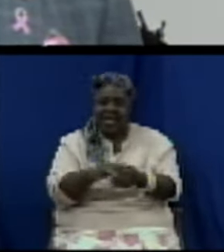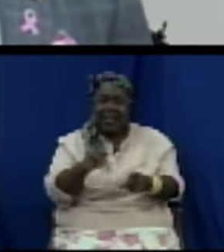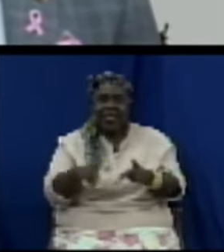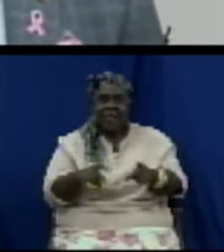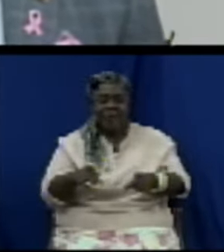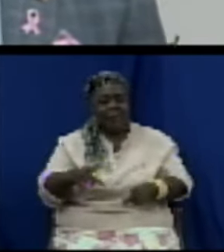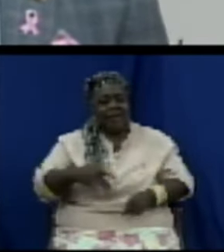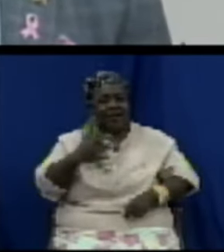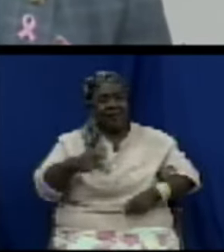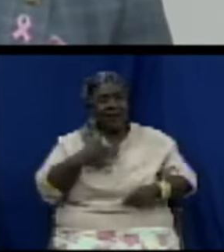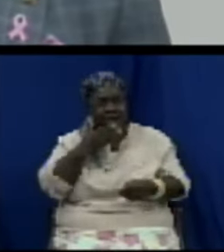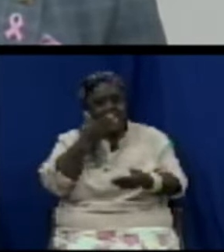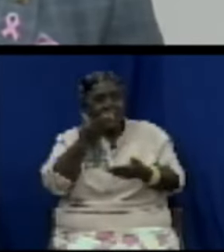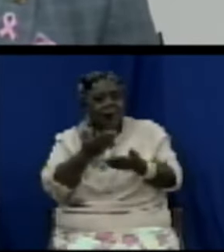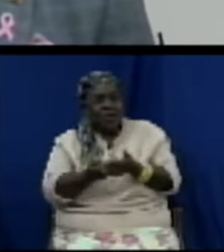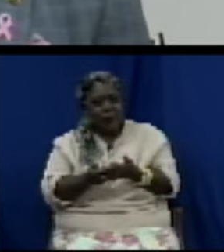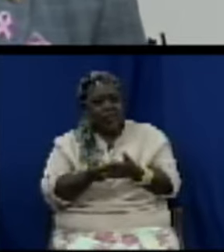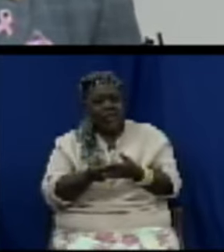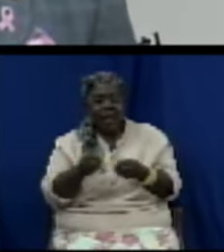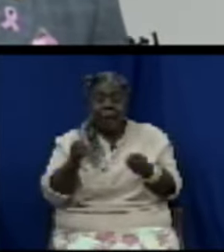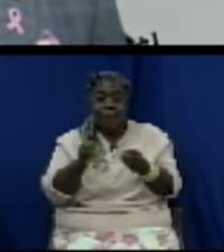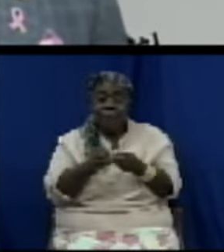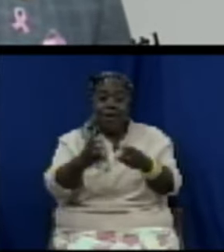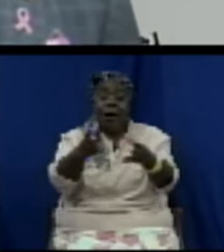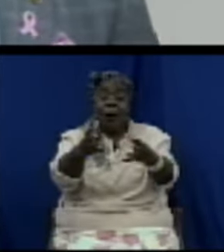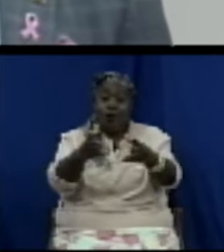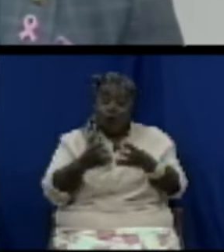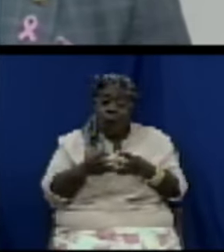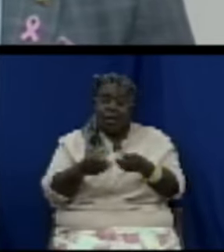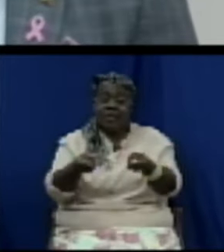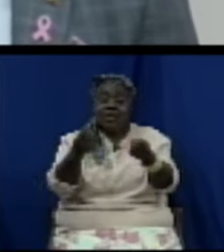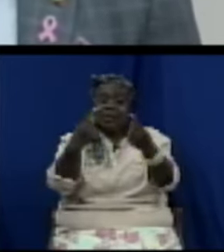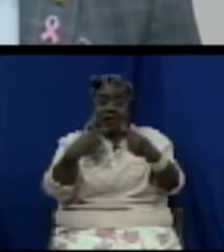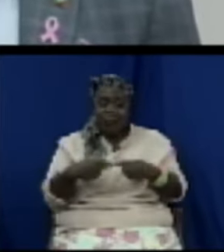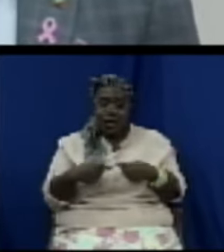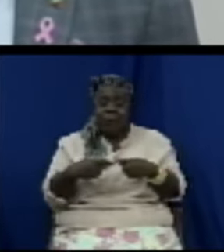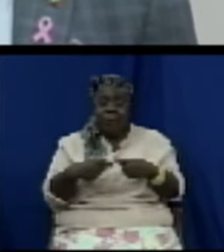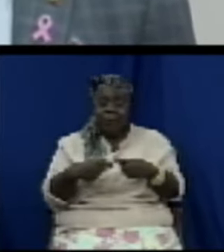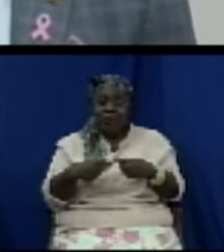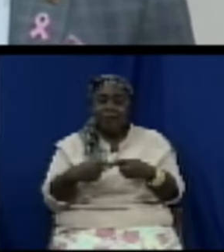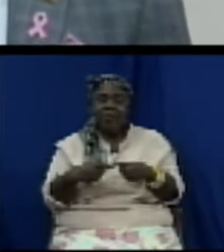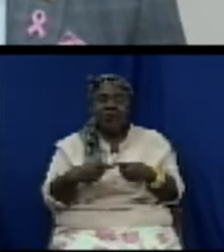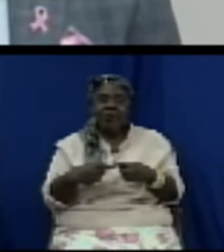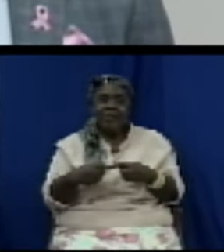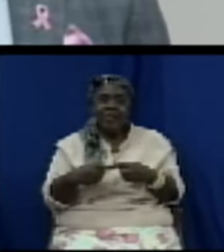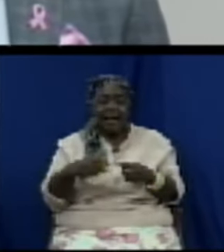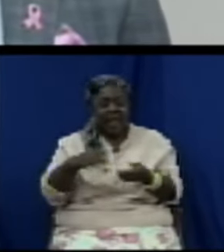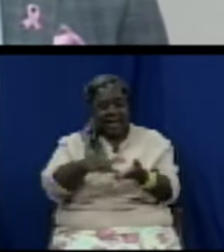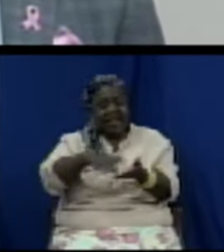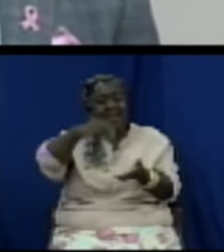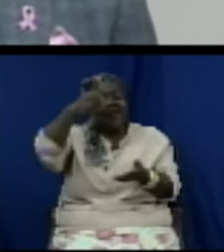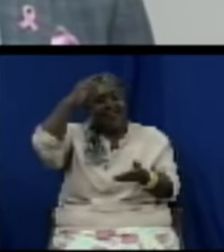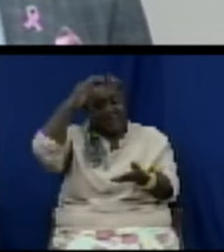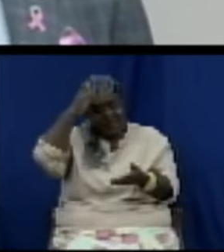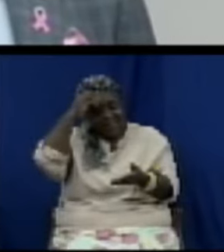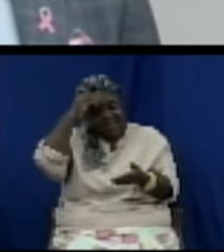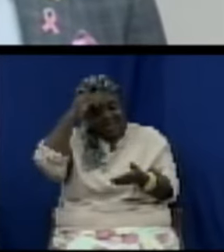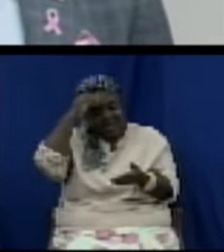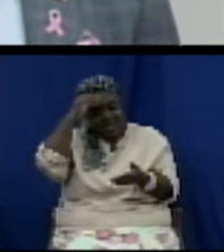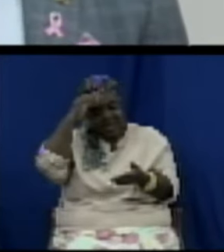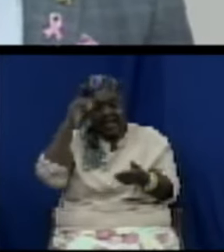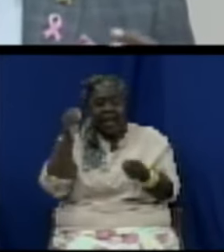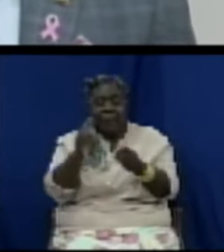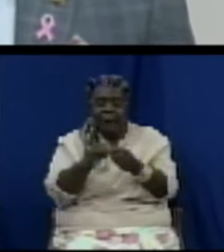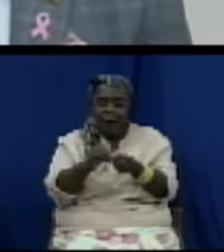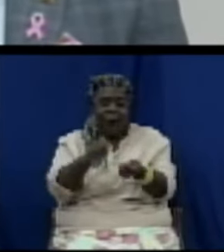accomplished, and the process was open and transparent, and I would have another opportunity. And the reason why we did this is that nurses were not moving up enough.